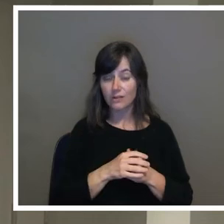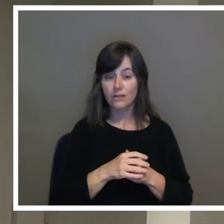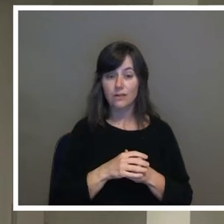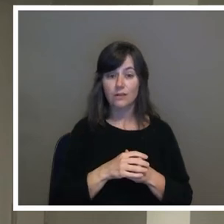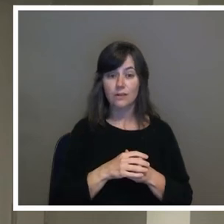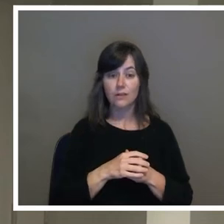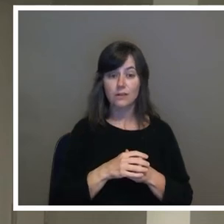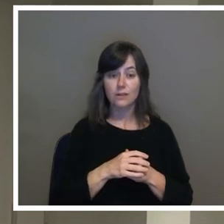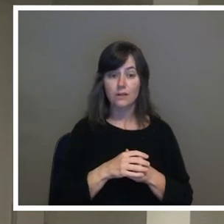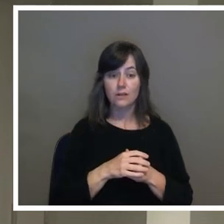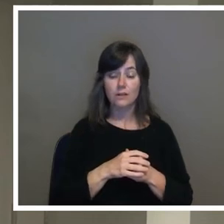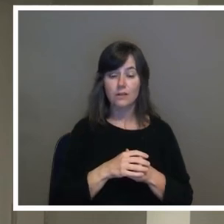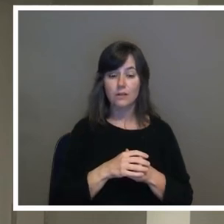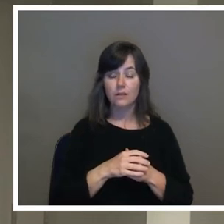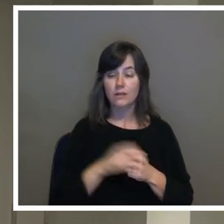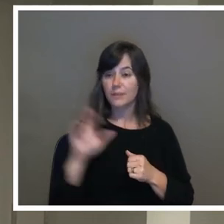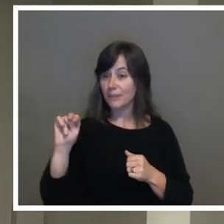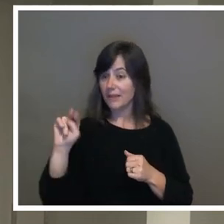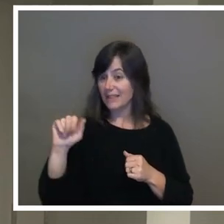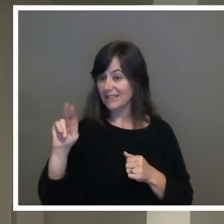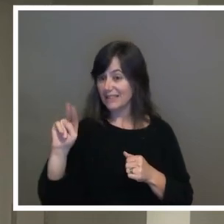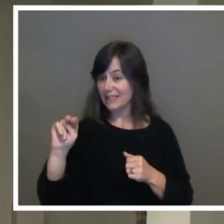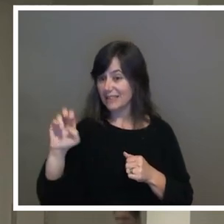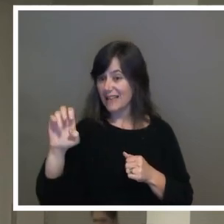Call for Nanette one more time.